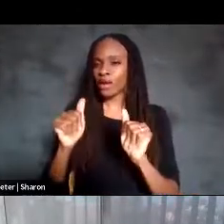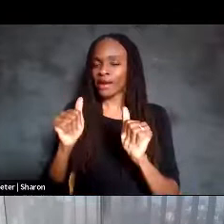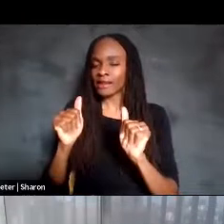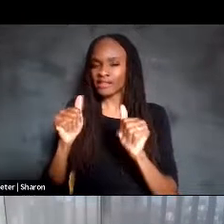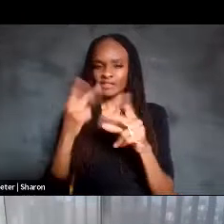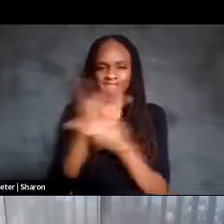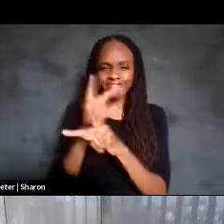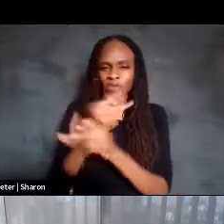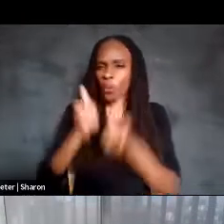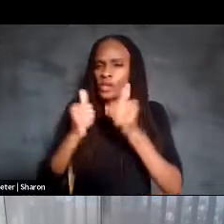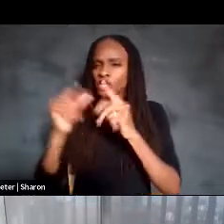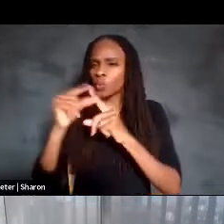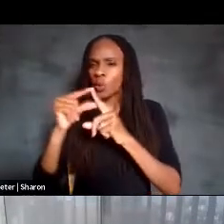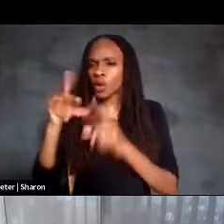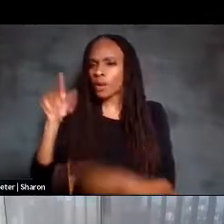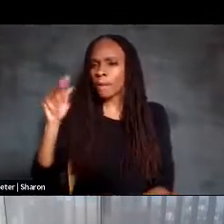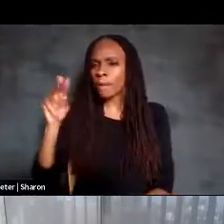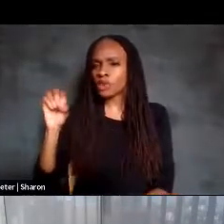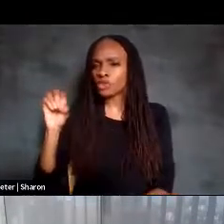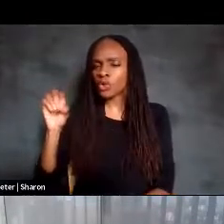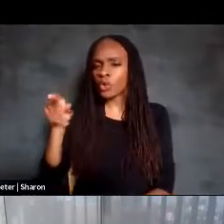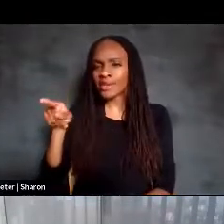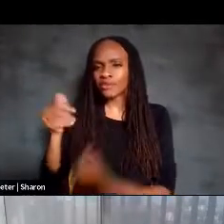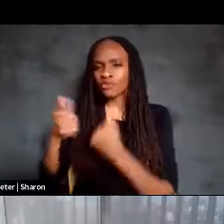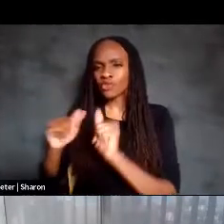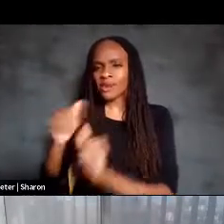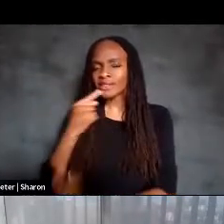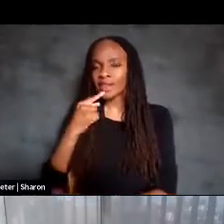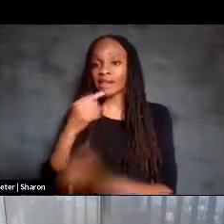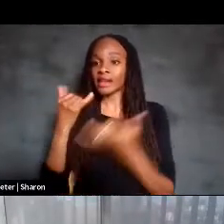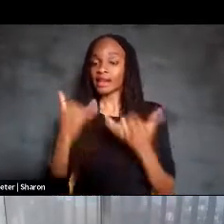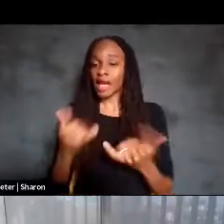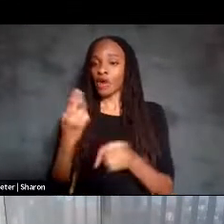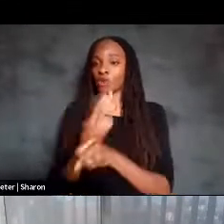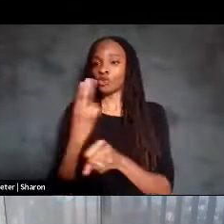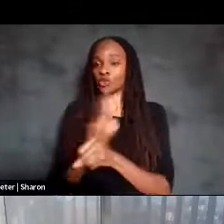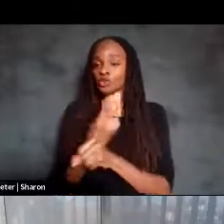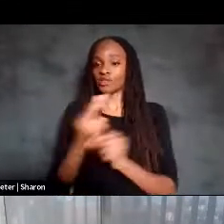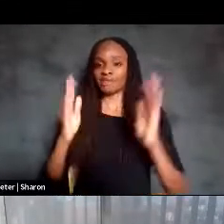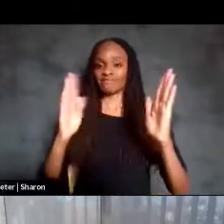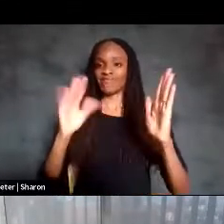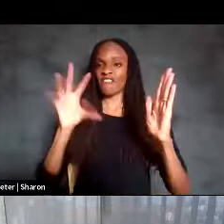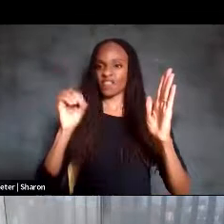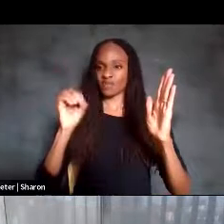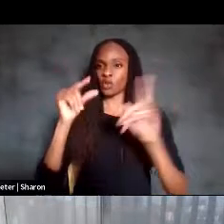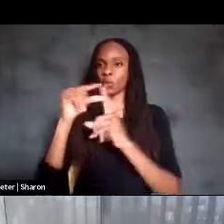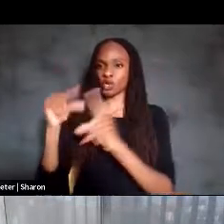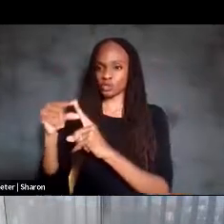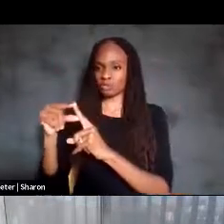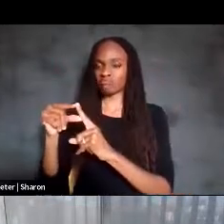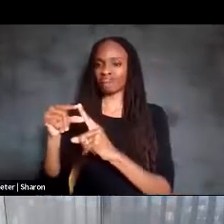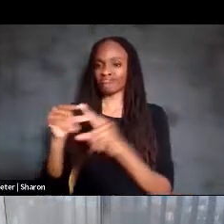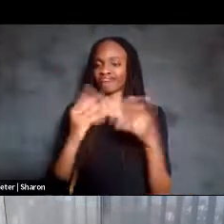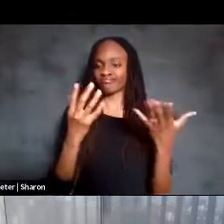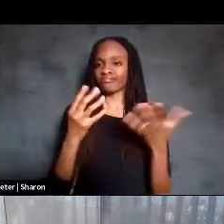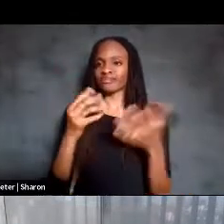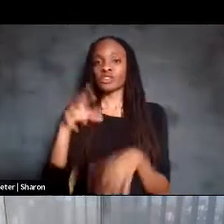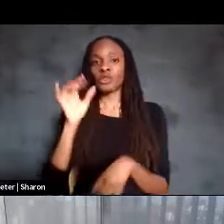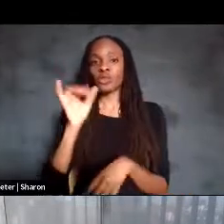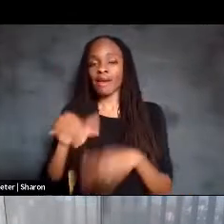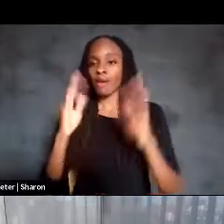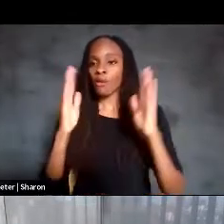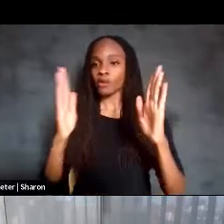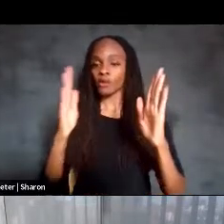attempting to say. And so right now we're using a set of 50 words. And so this model takes in that time window of brain